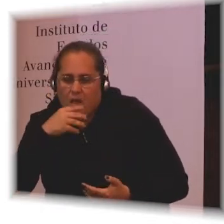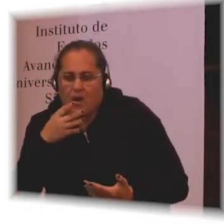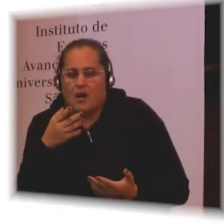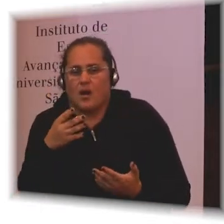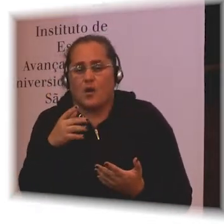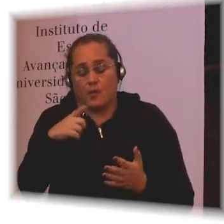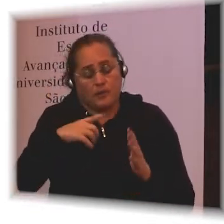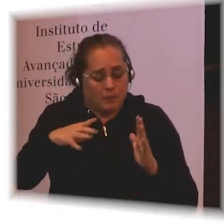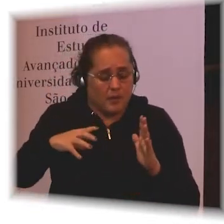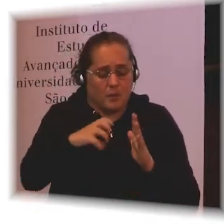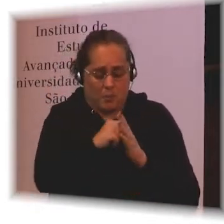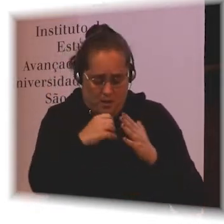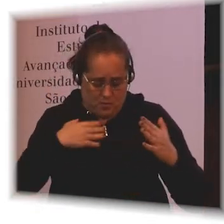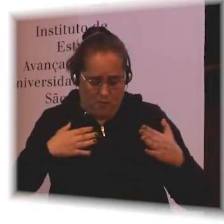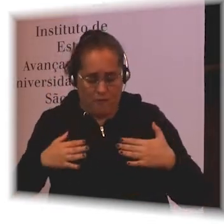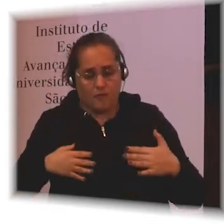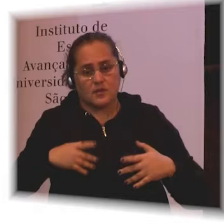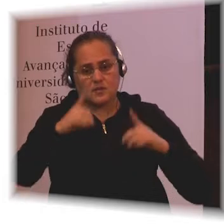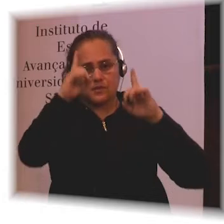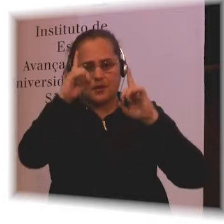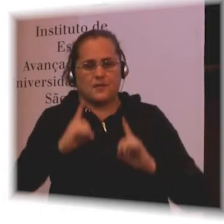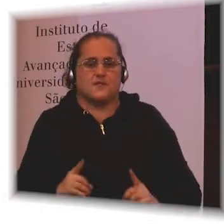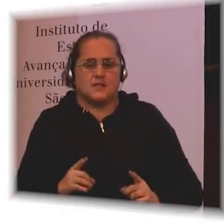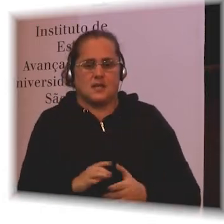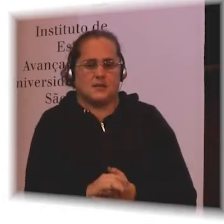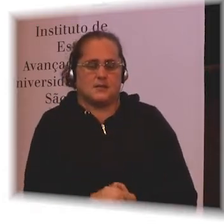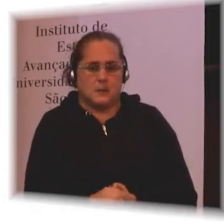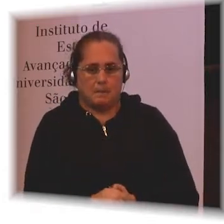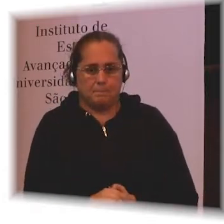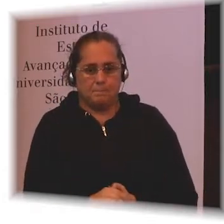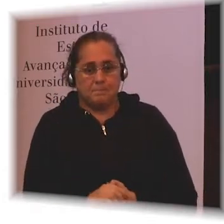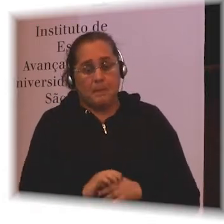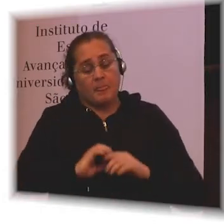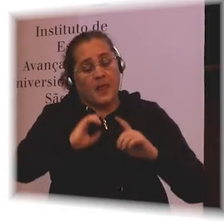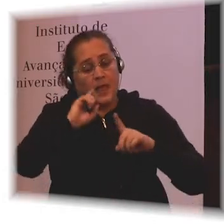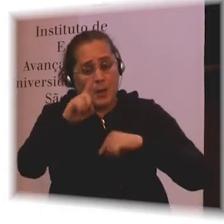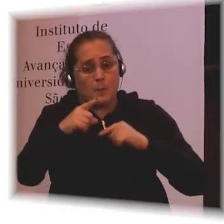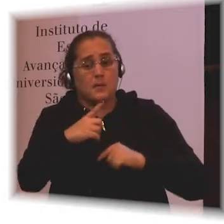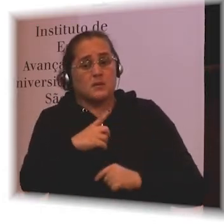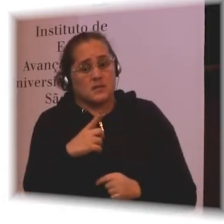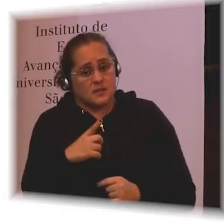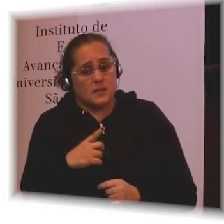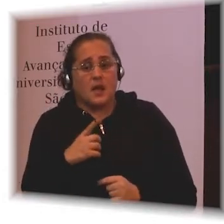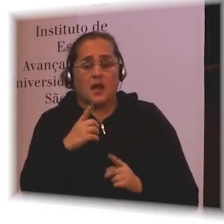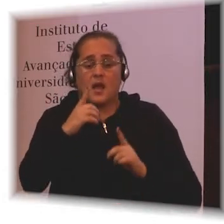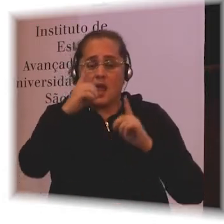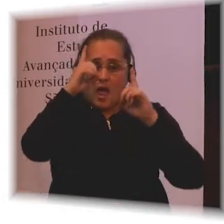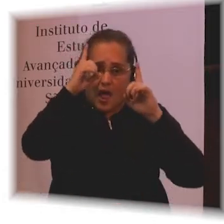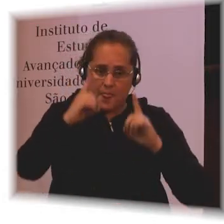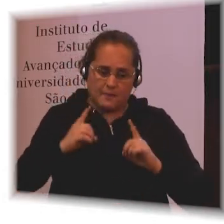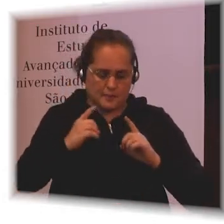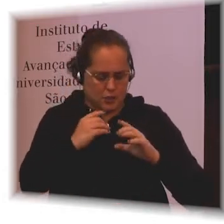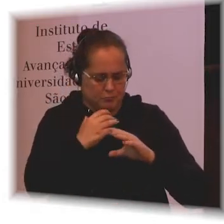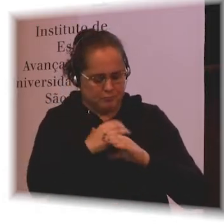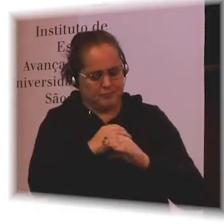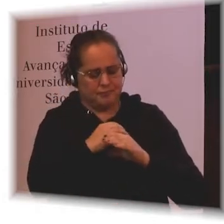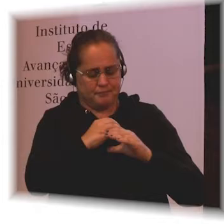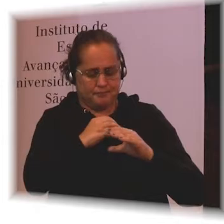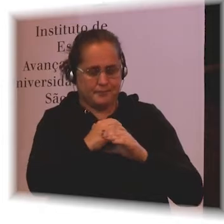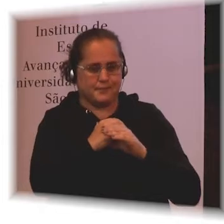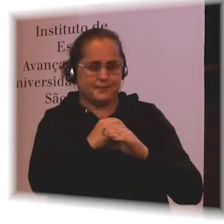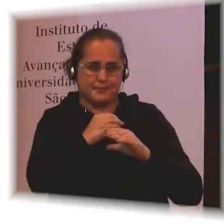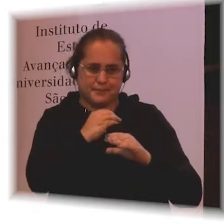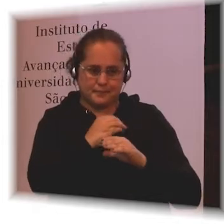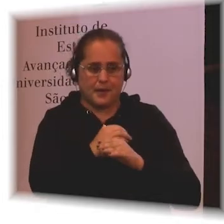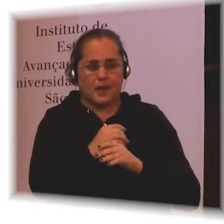others were things like seeing, hearing and other conditions like with communication. So again and again we see that physical